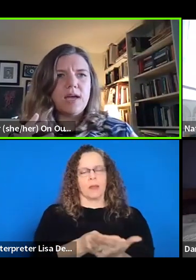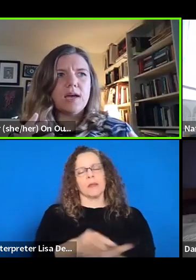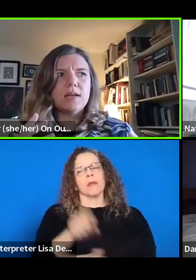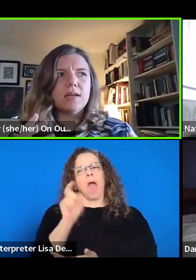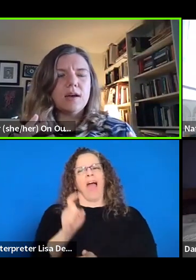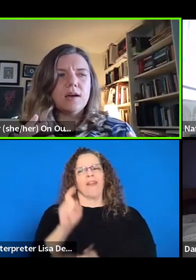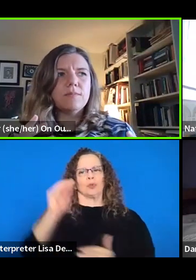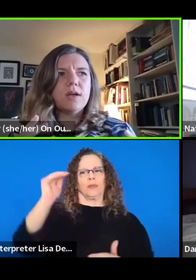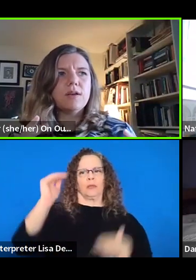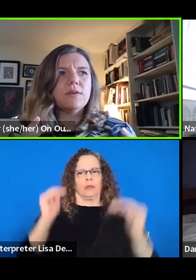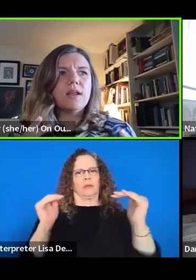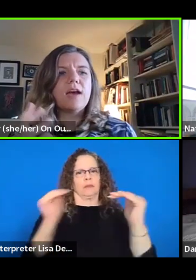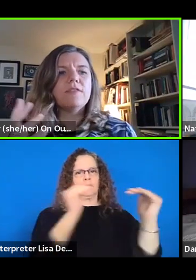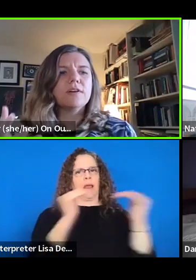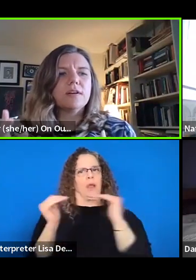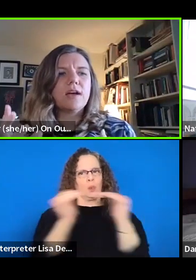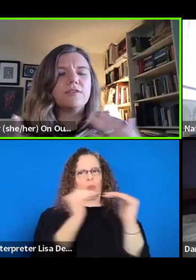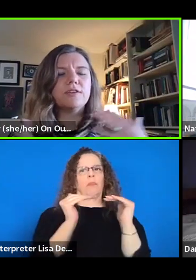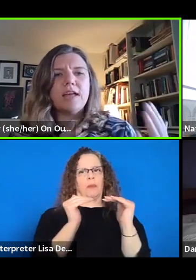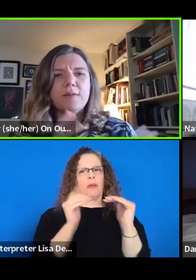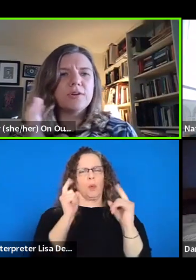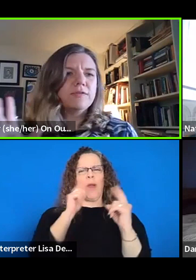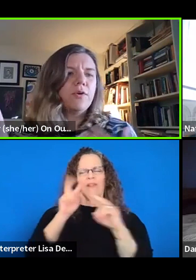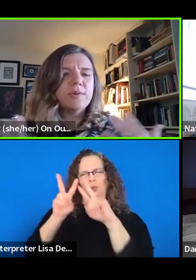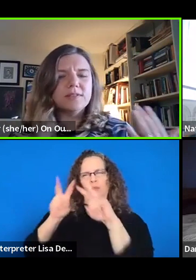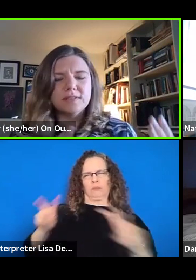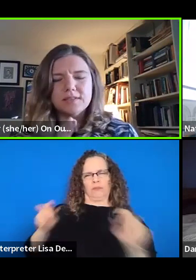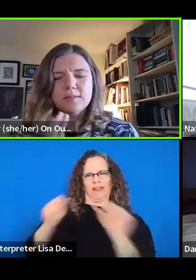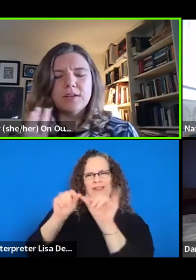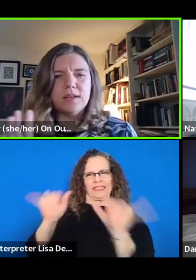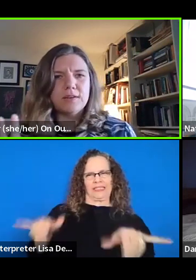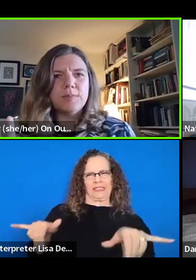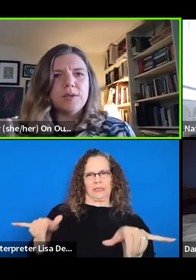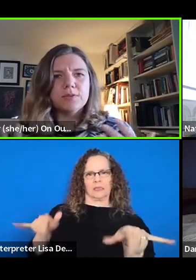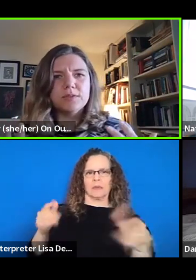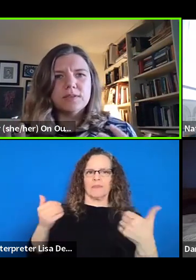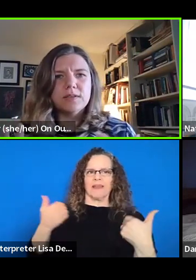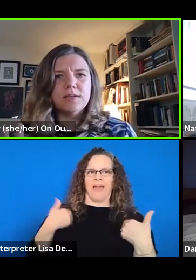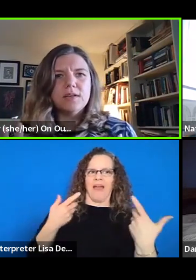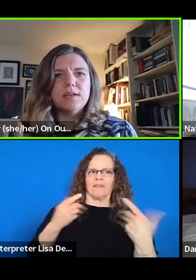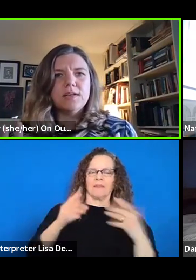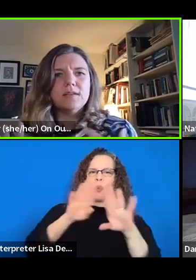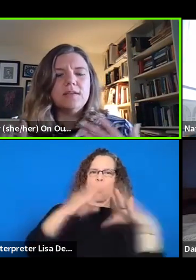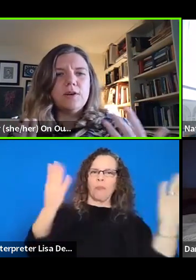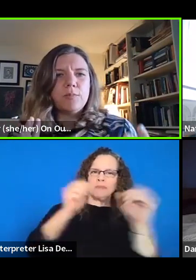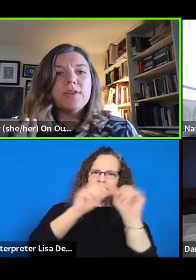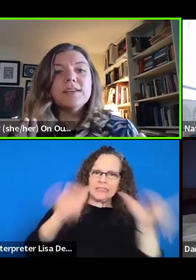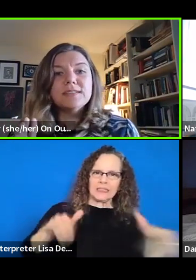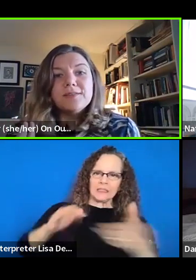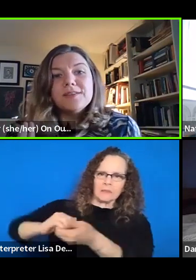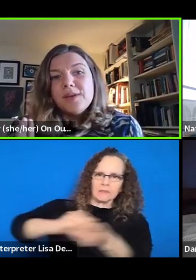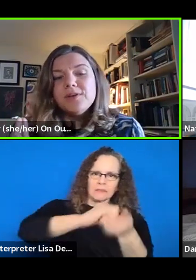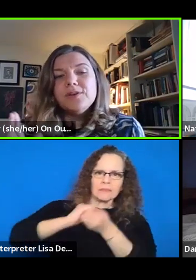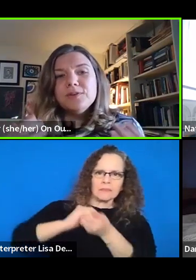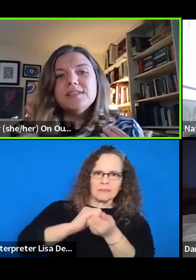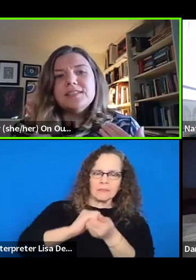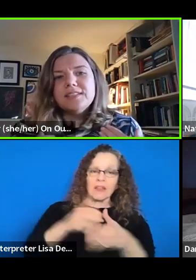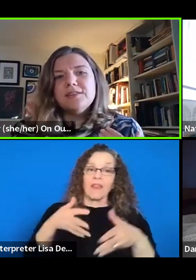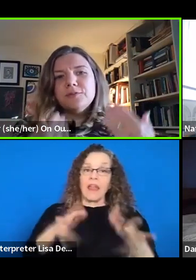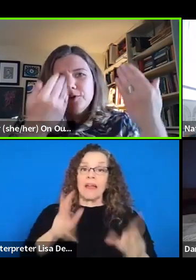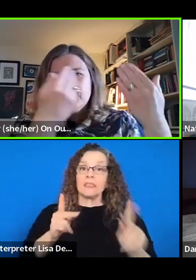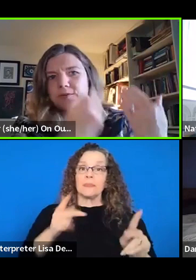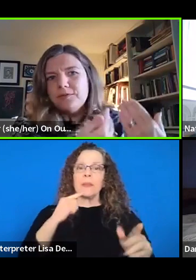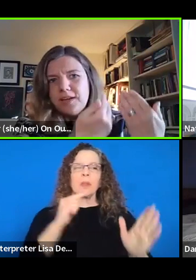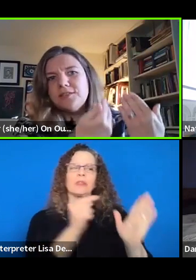system and, um, and, and have a kind of collaborative open system that allows people to, you know, point things out that maybe you